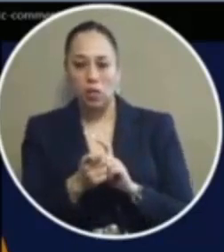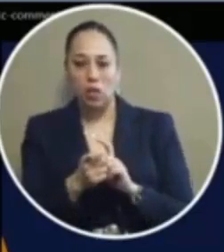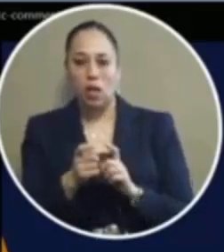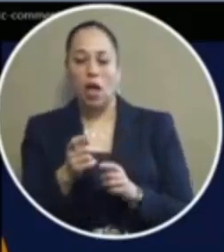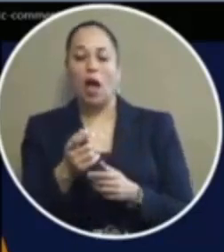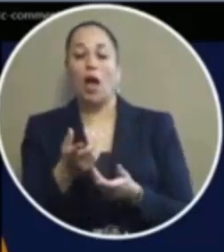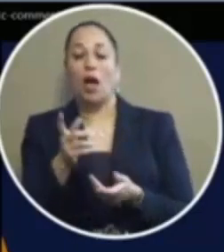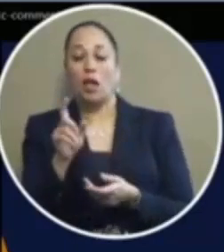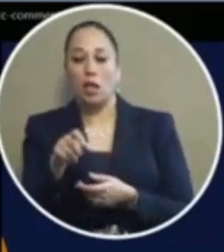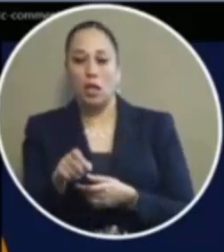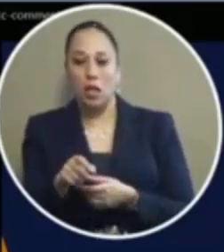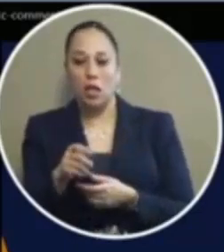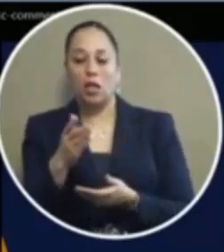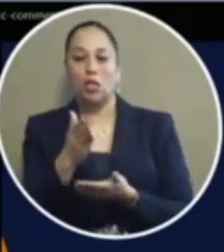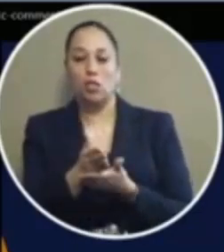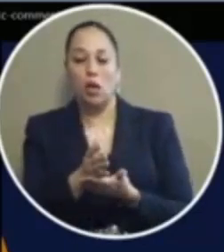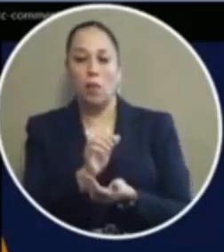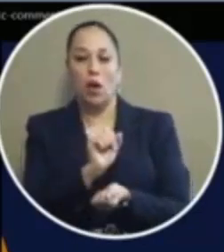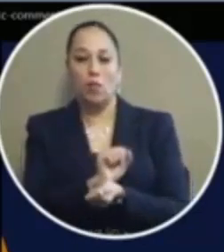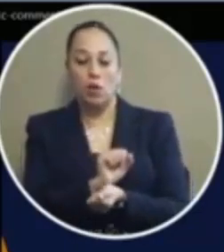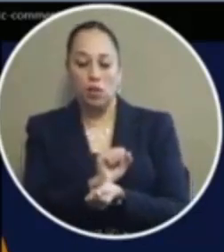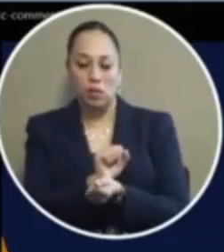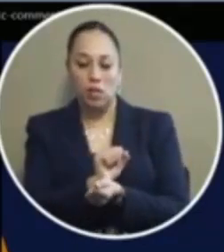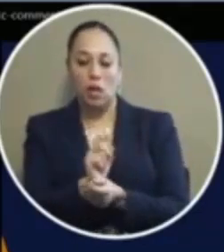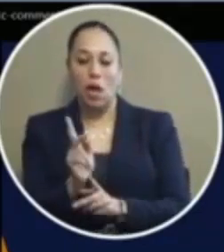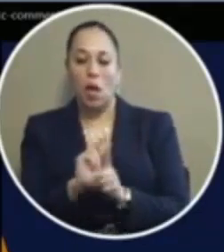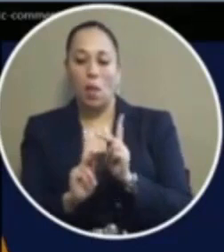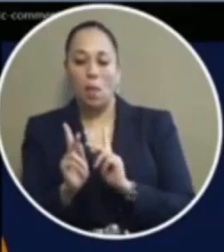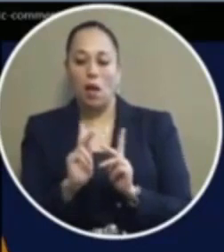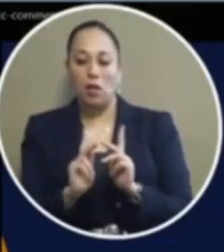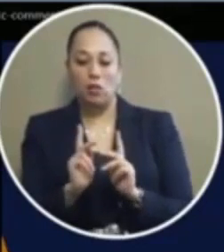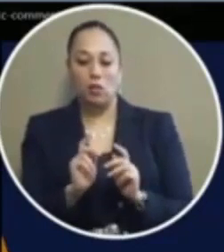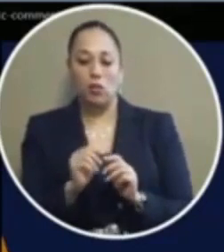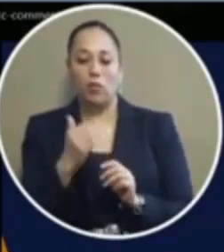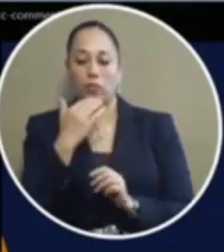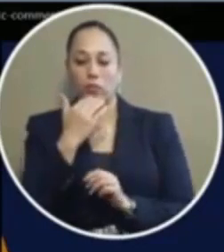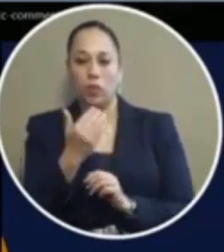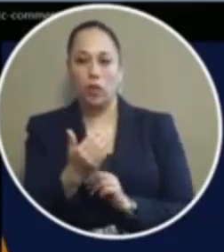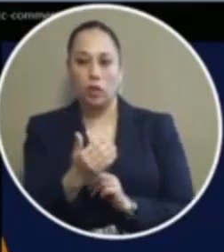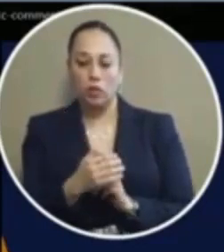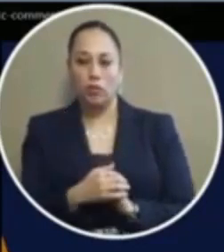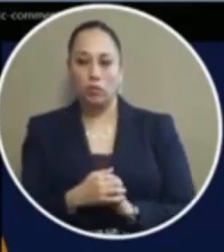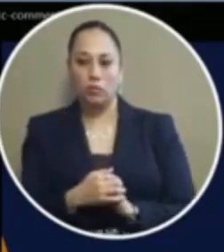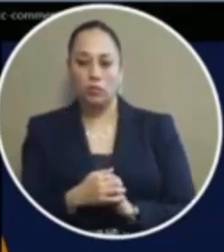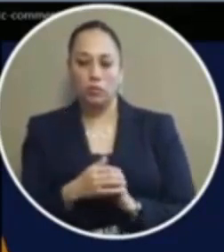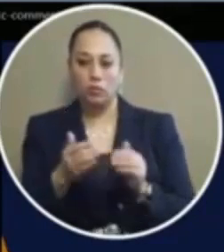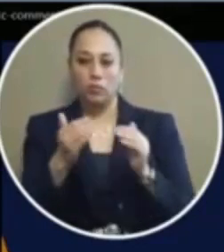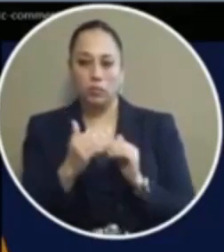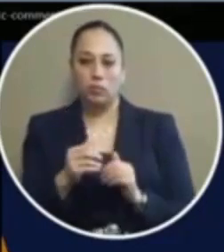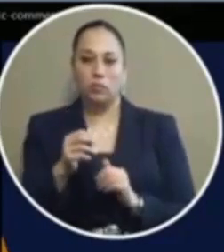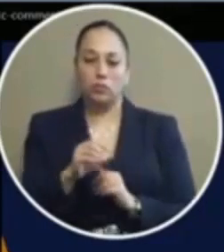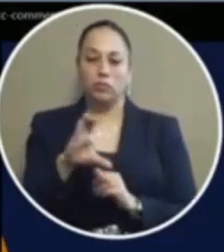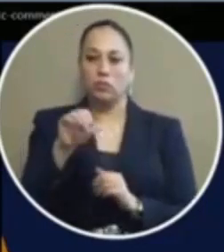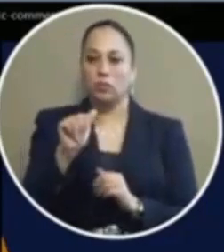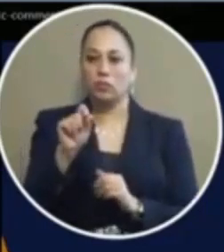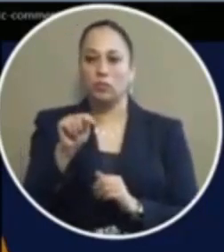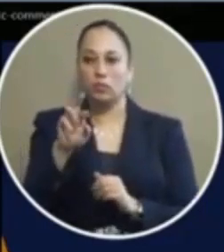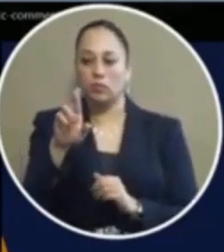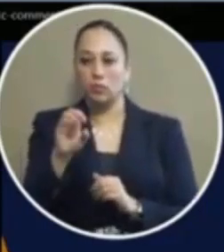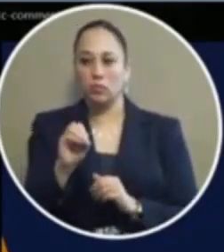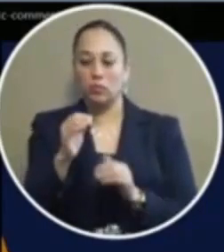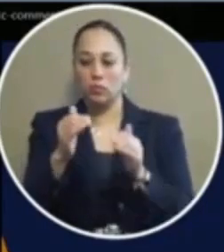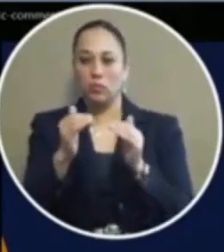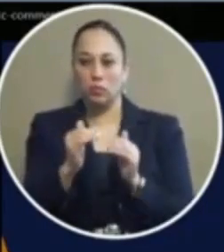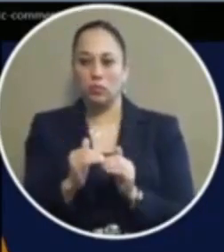and release and stop arresting el paso citizens thank you thank you the next speaker is mr michael castro he will be